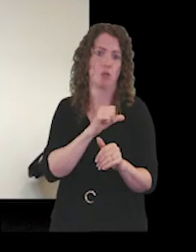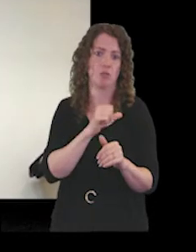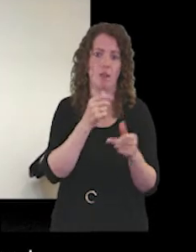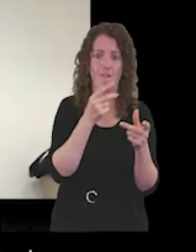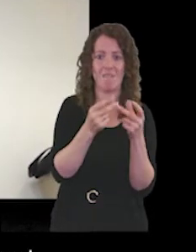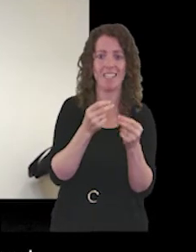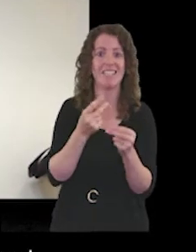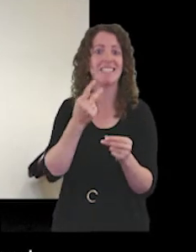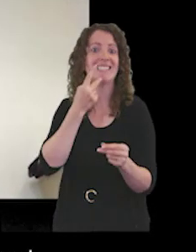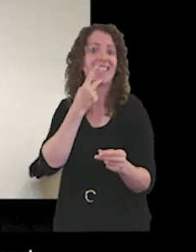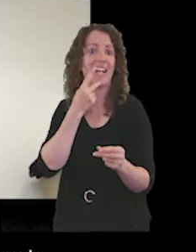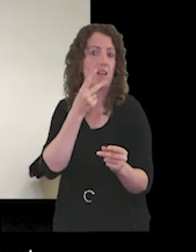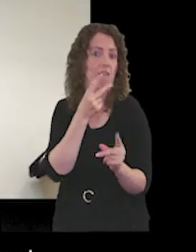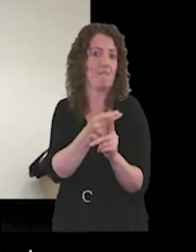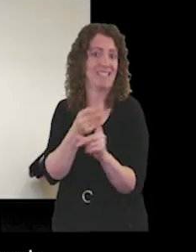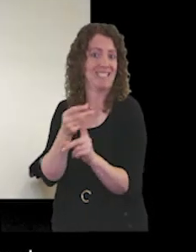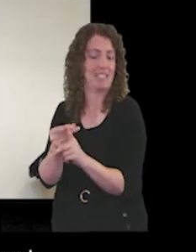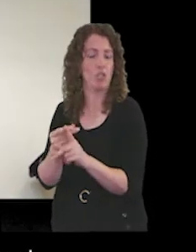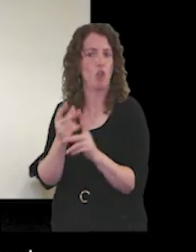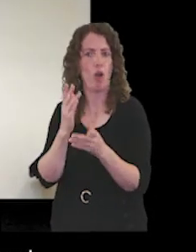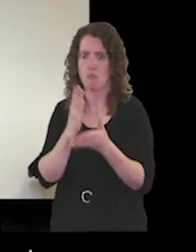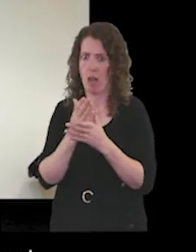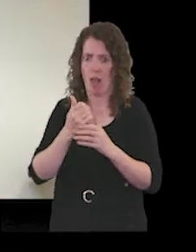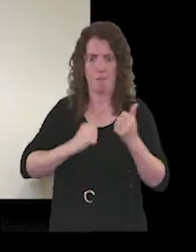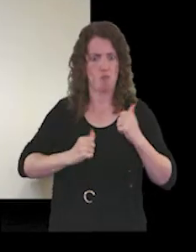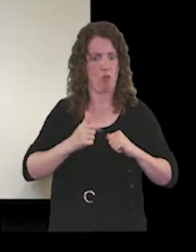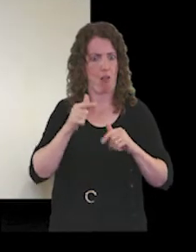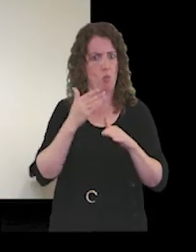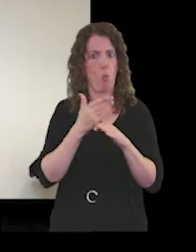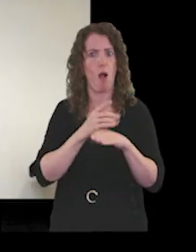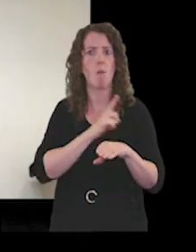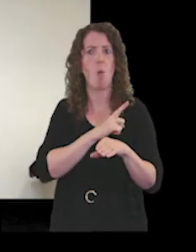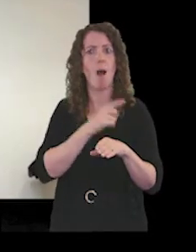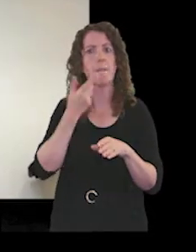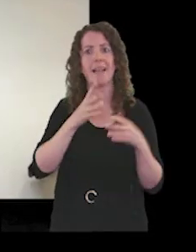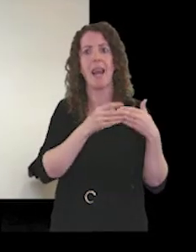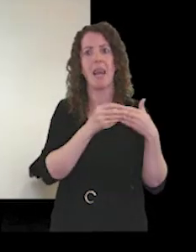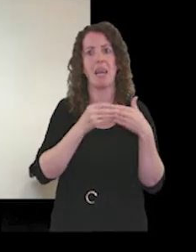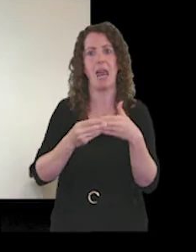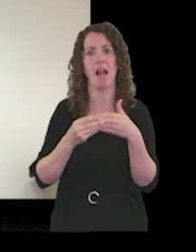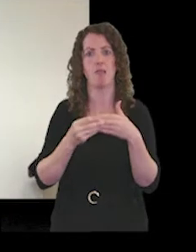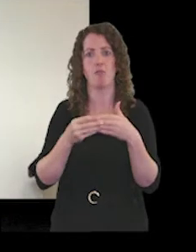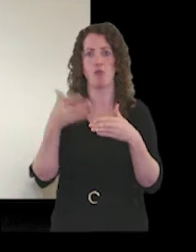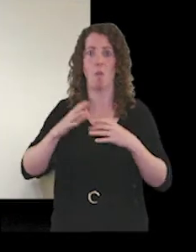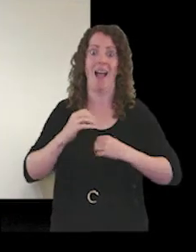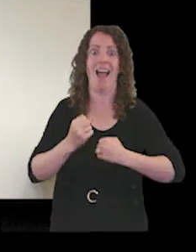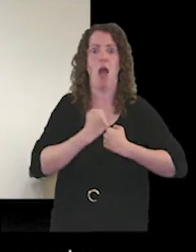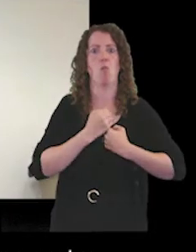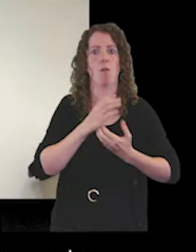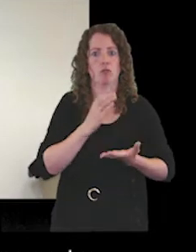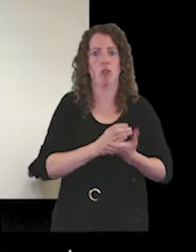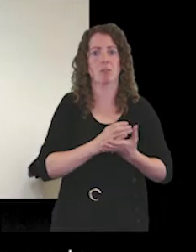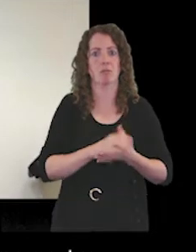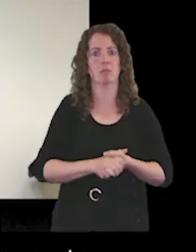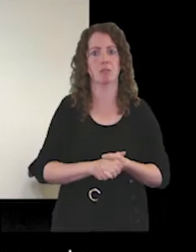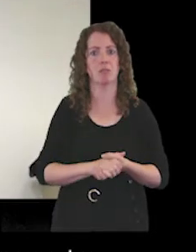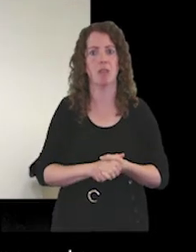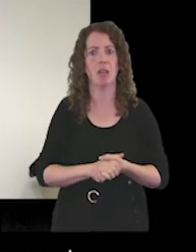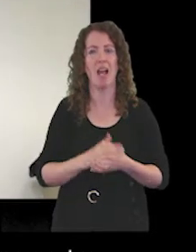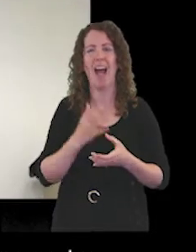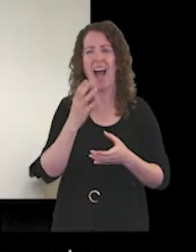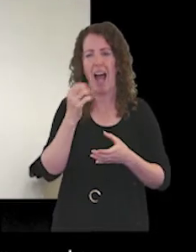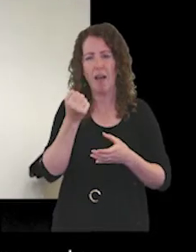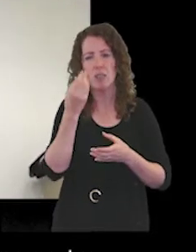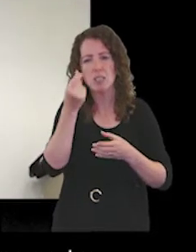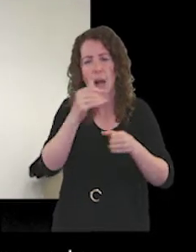um i'm really proud of this work because in part because it's been led by our trust there are some pockets of